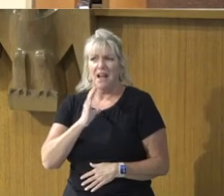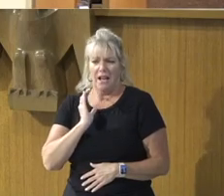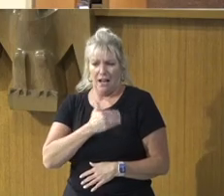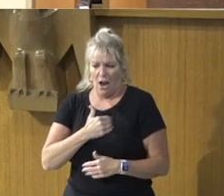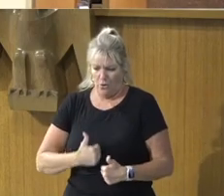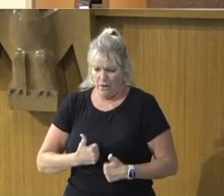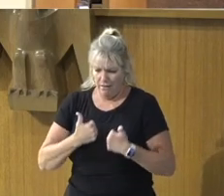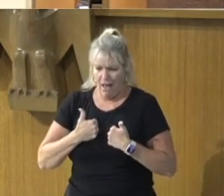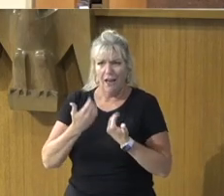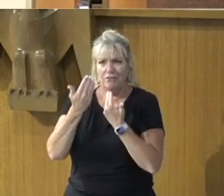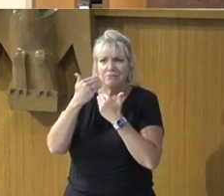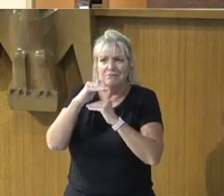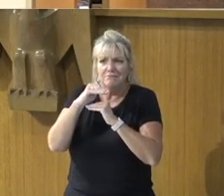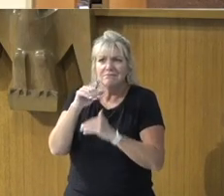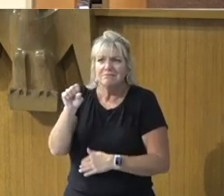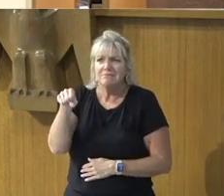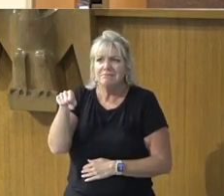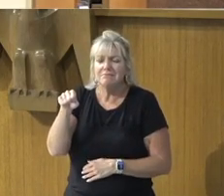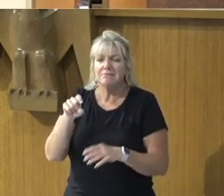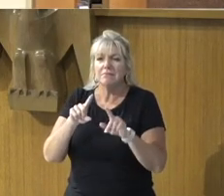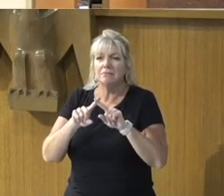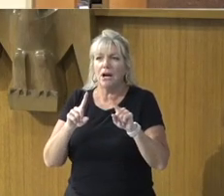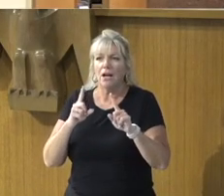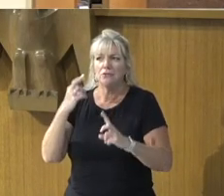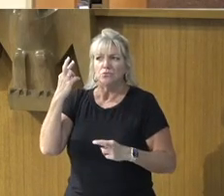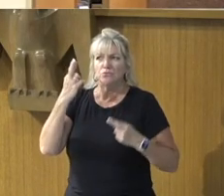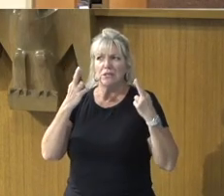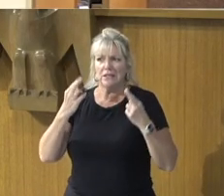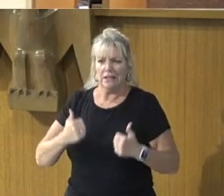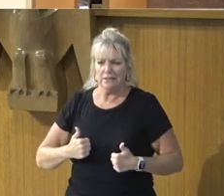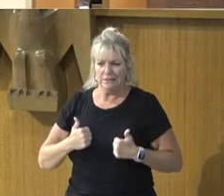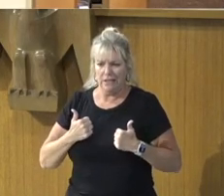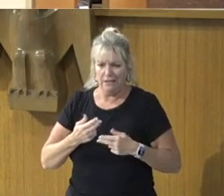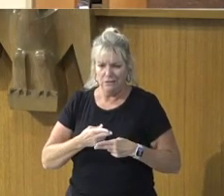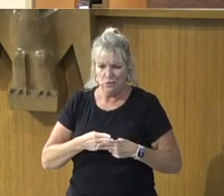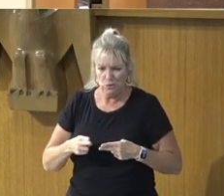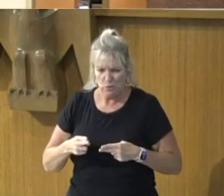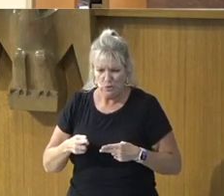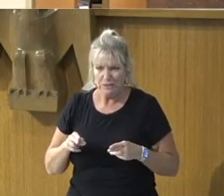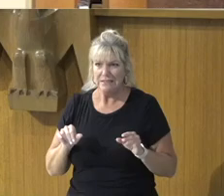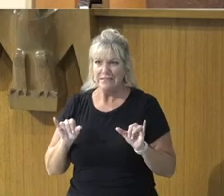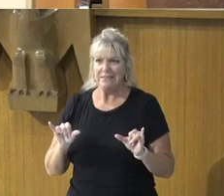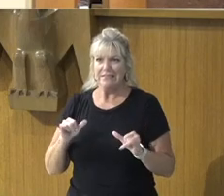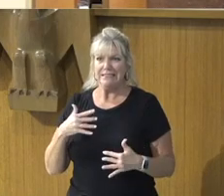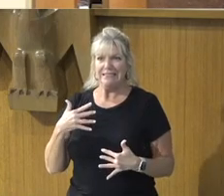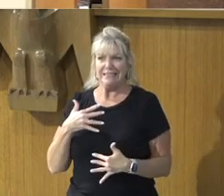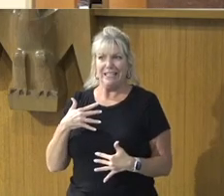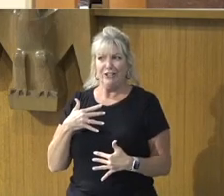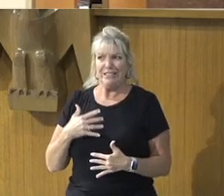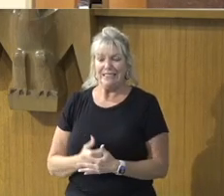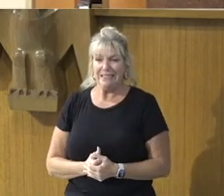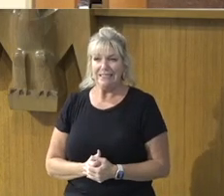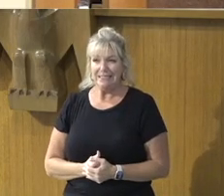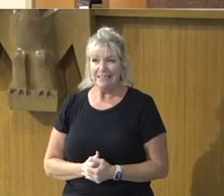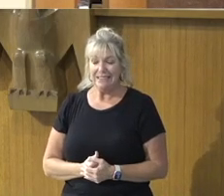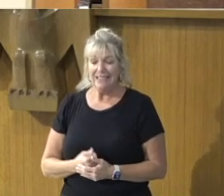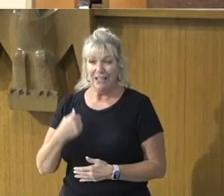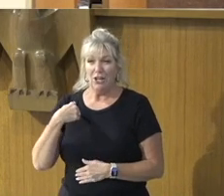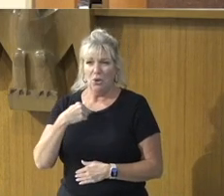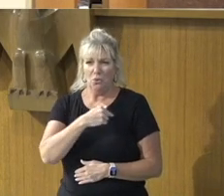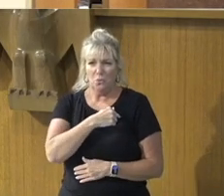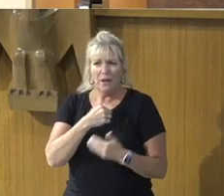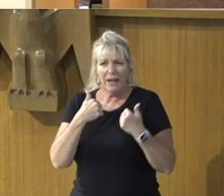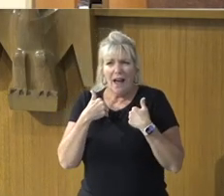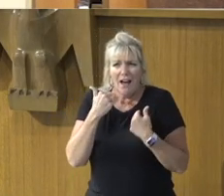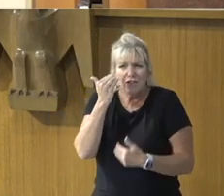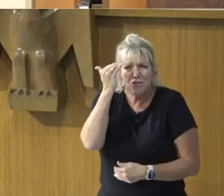But to realize, That we are, A can be, Another way to think about it, Is to have the knowledge, That is,